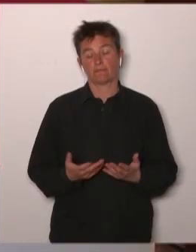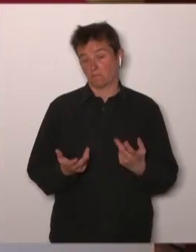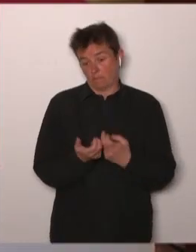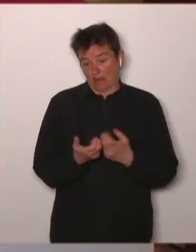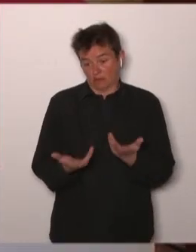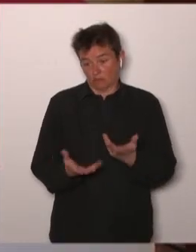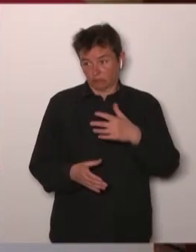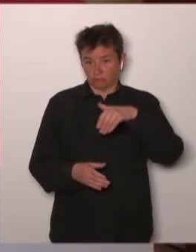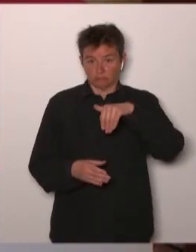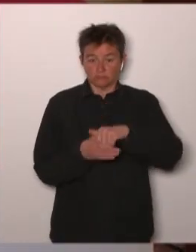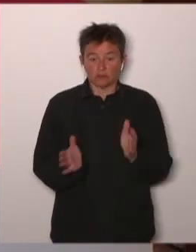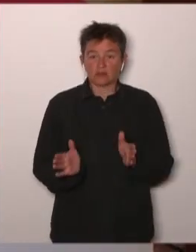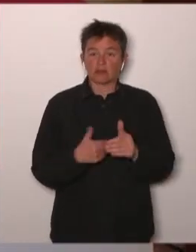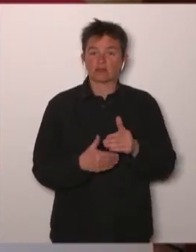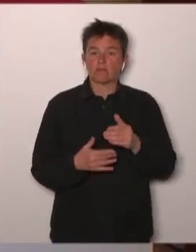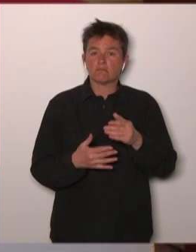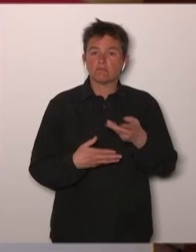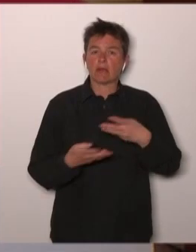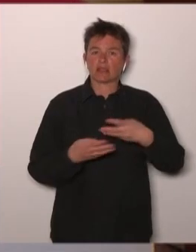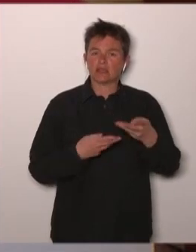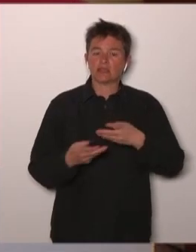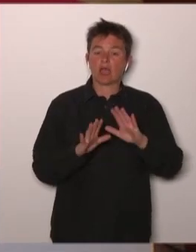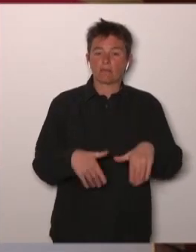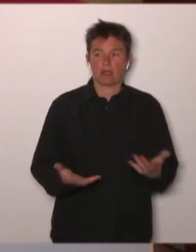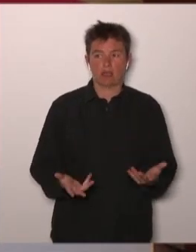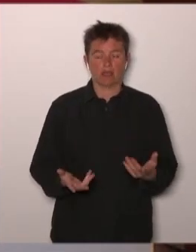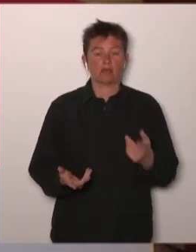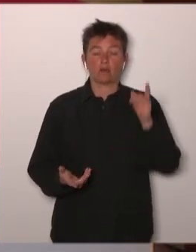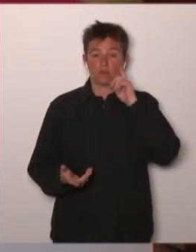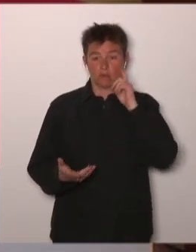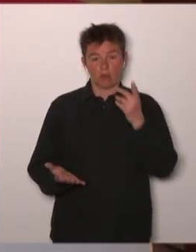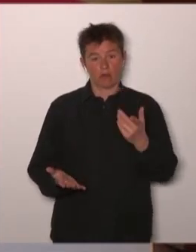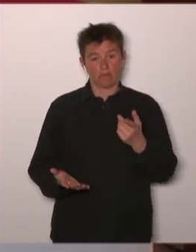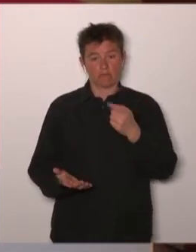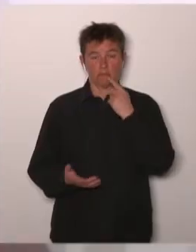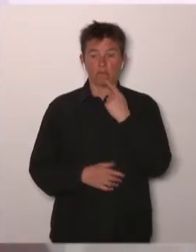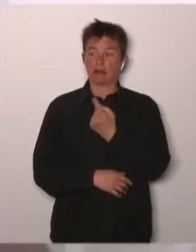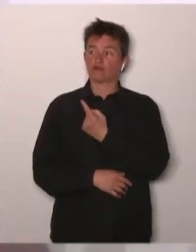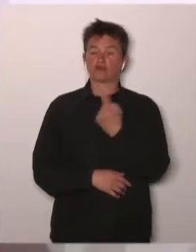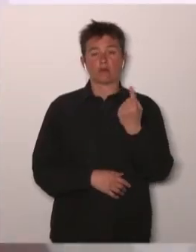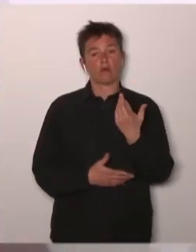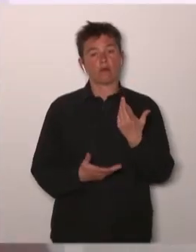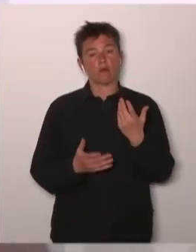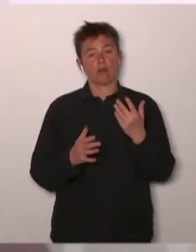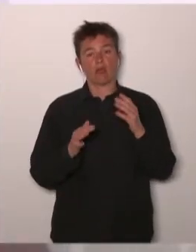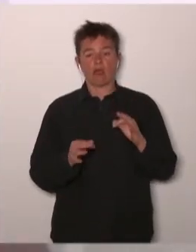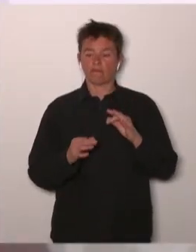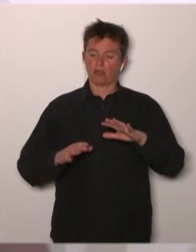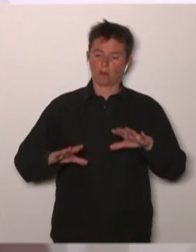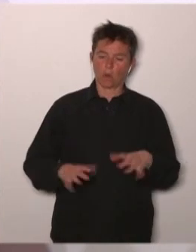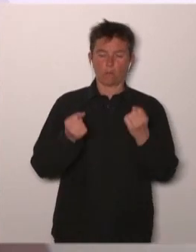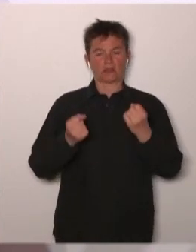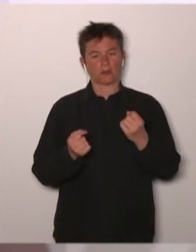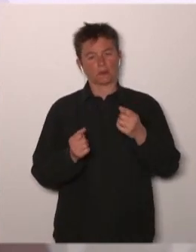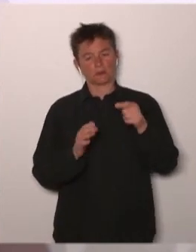you we are no longer addressing the European competence but we are in the healthcare systems so of course we are in the